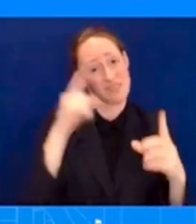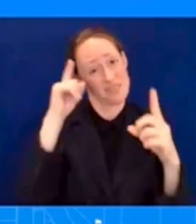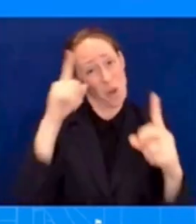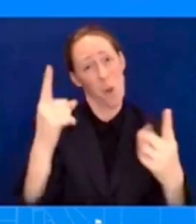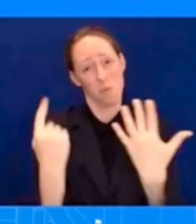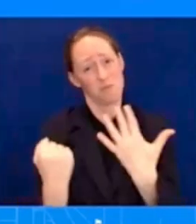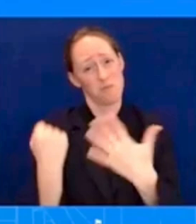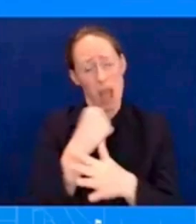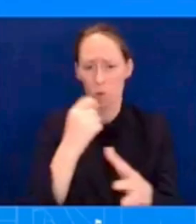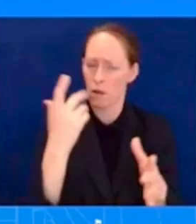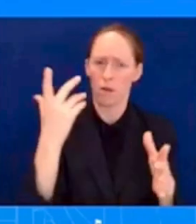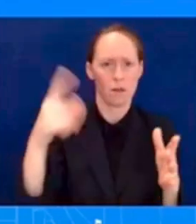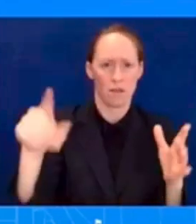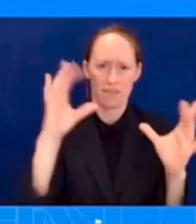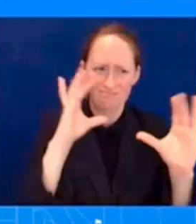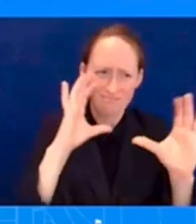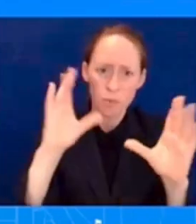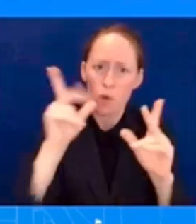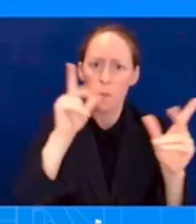Way in the back.